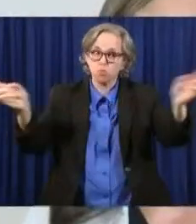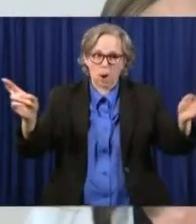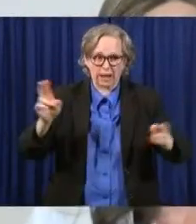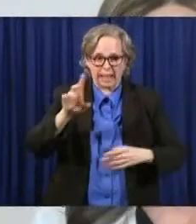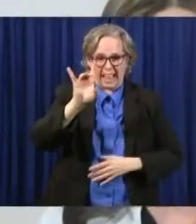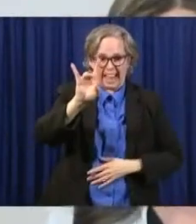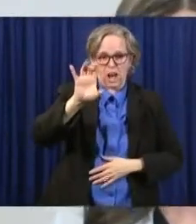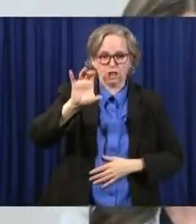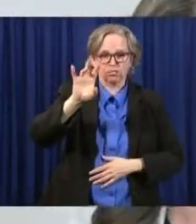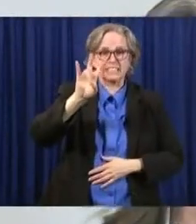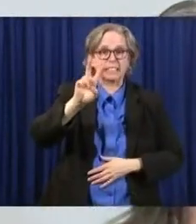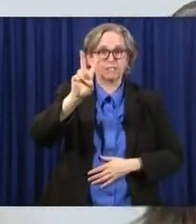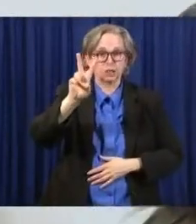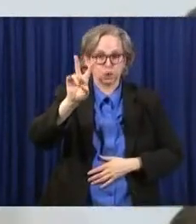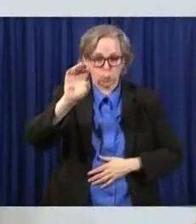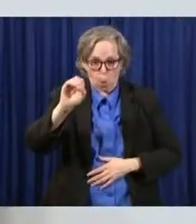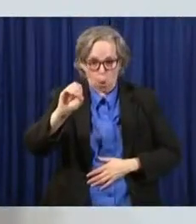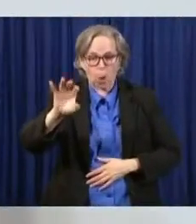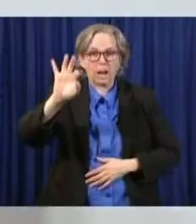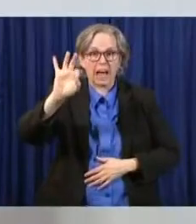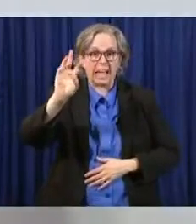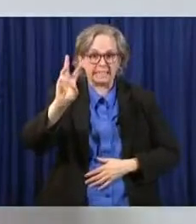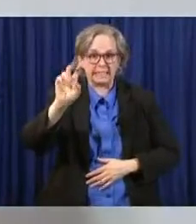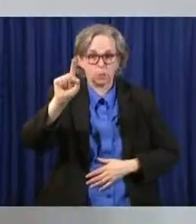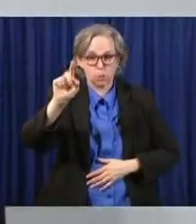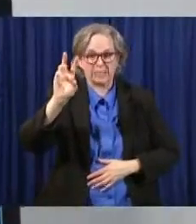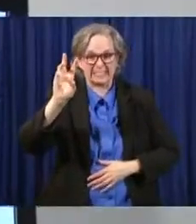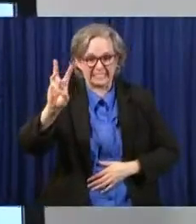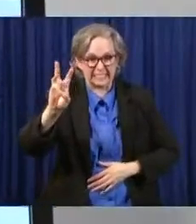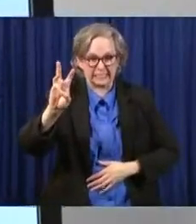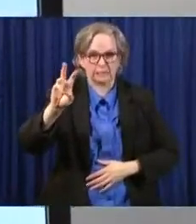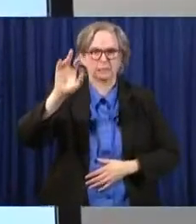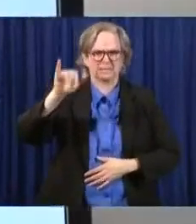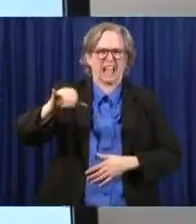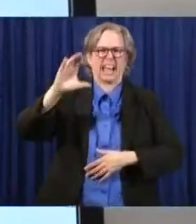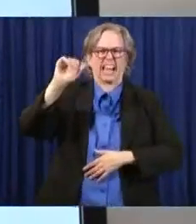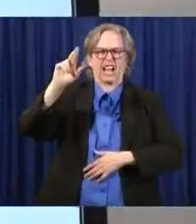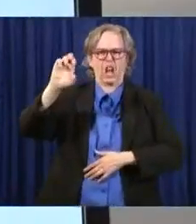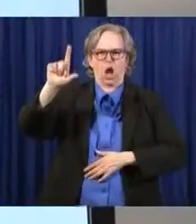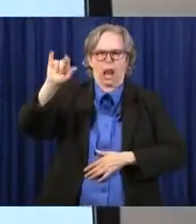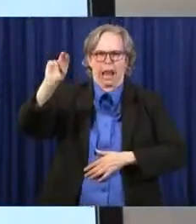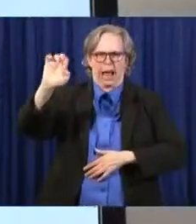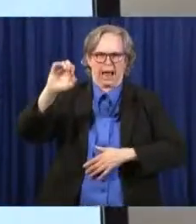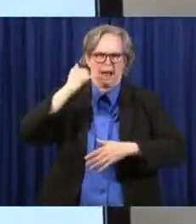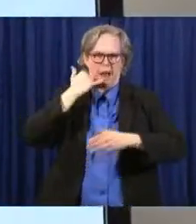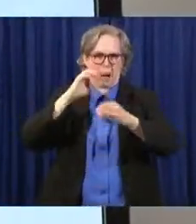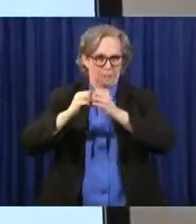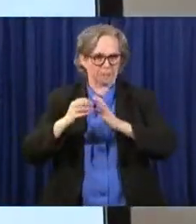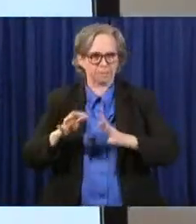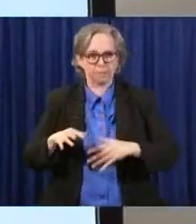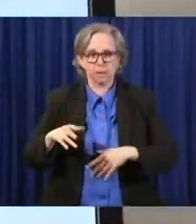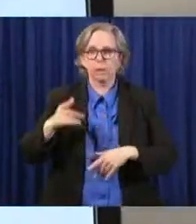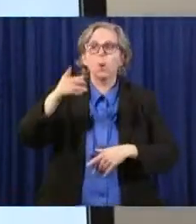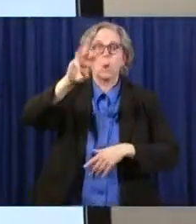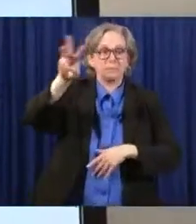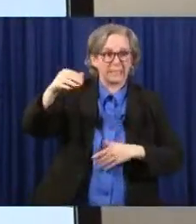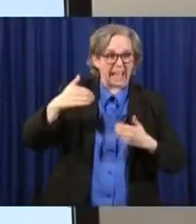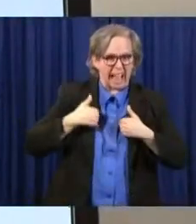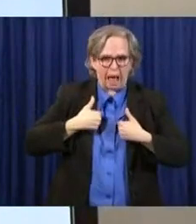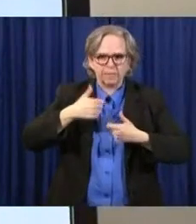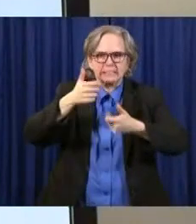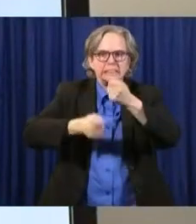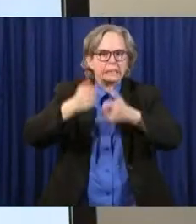-9616. Please go to our website. Also on our website, you can text 4HOPE,